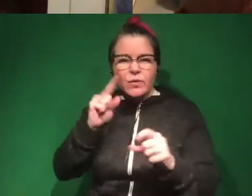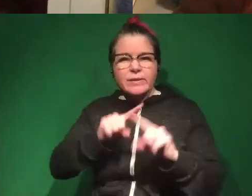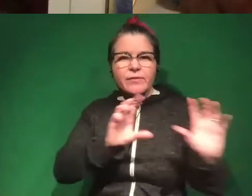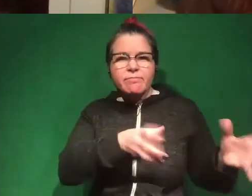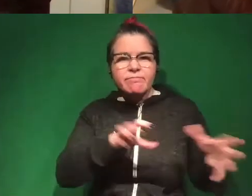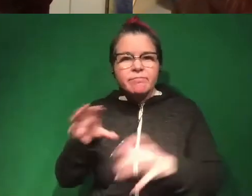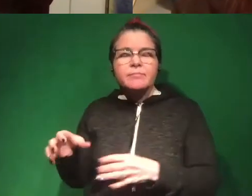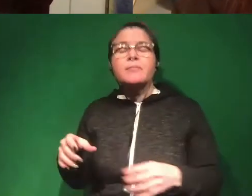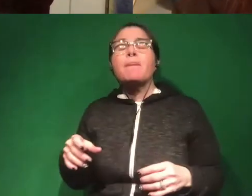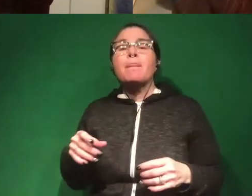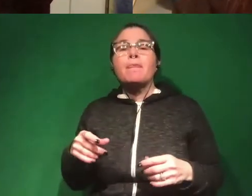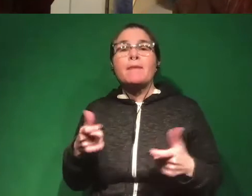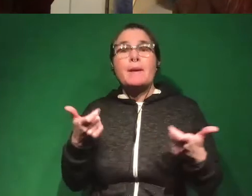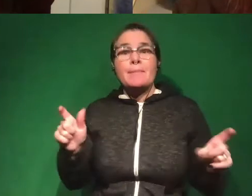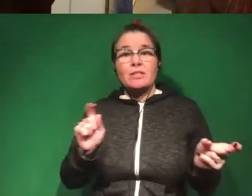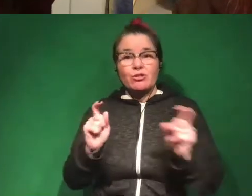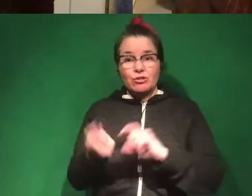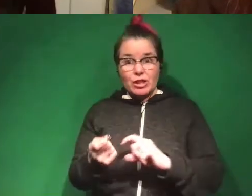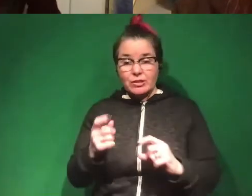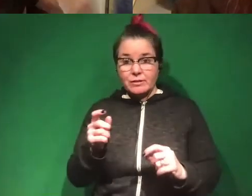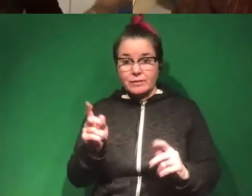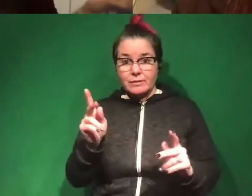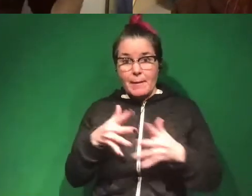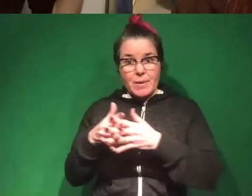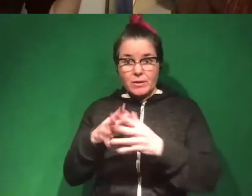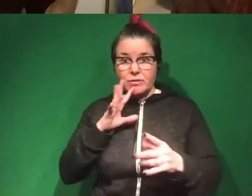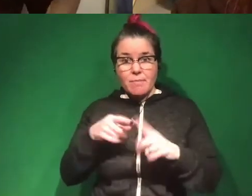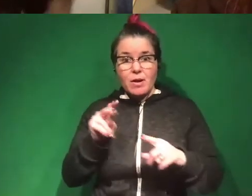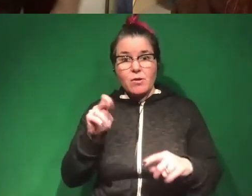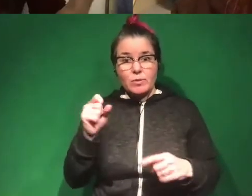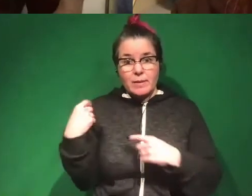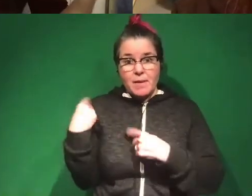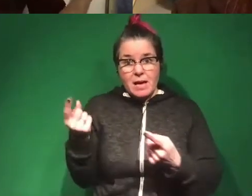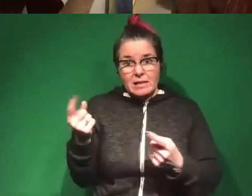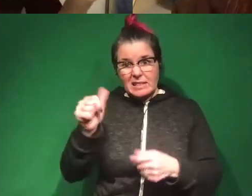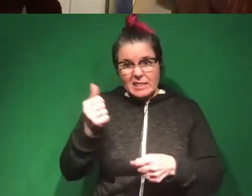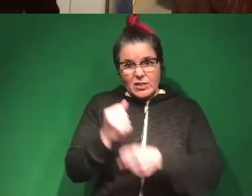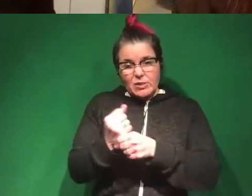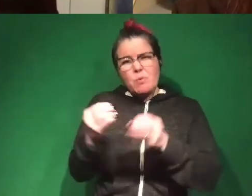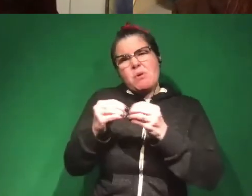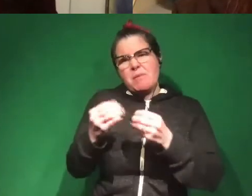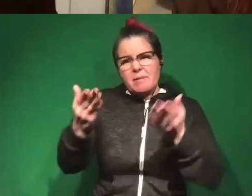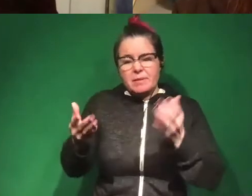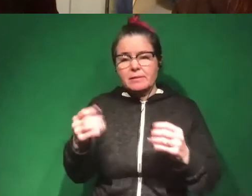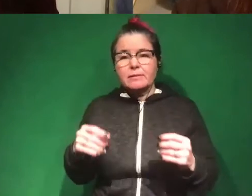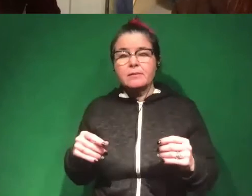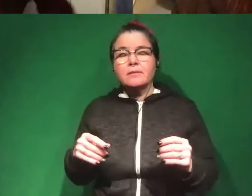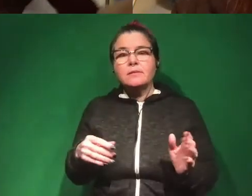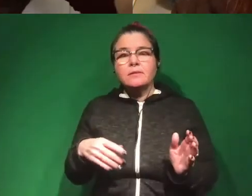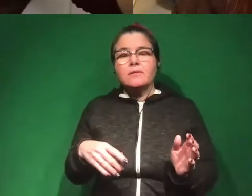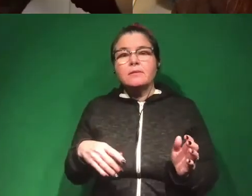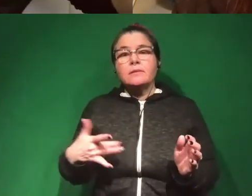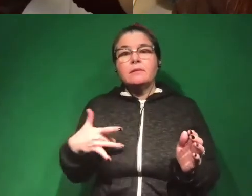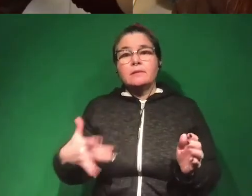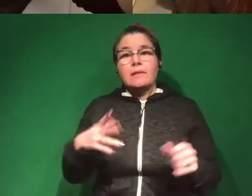one of the biggest changes in how Americans talk about the news in the last decade, more, probably more is that we tend to, you know,